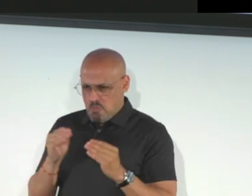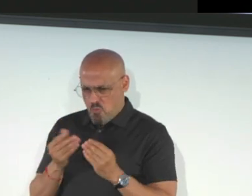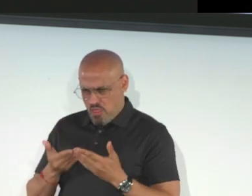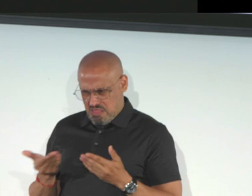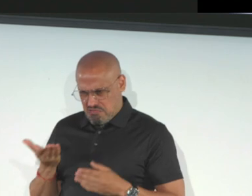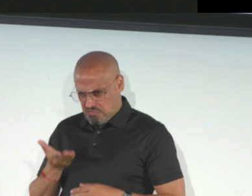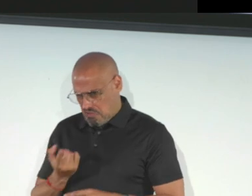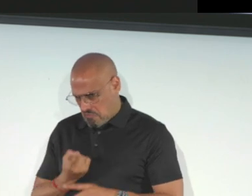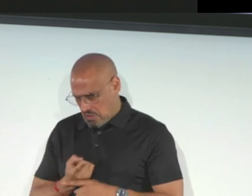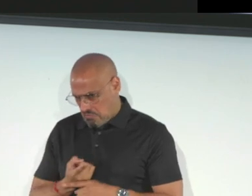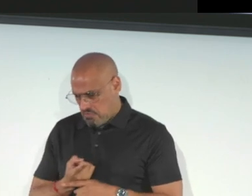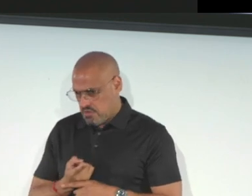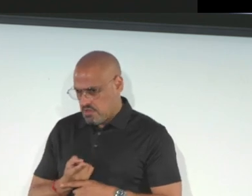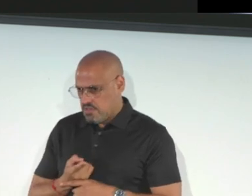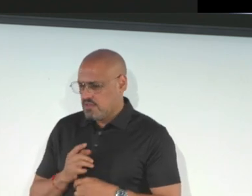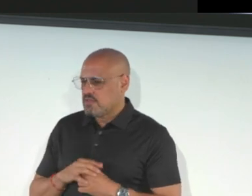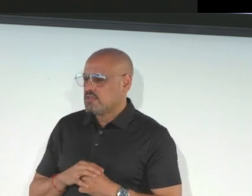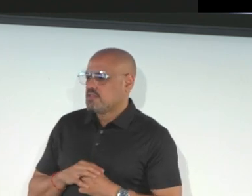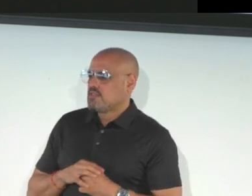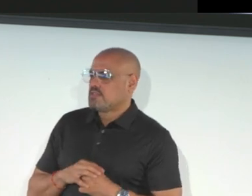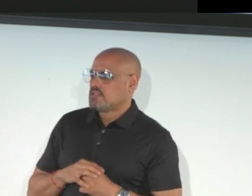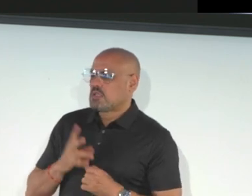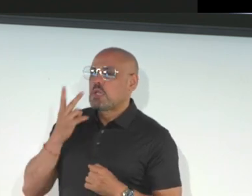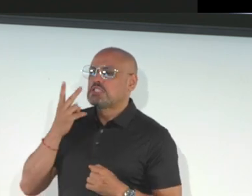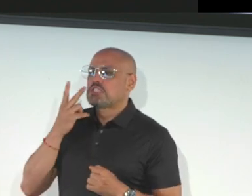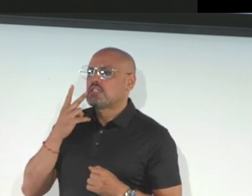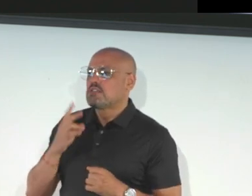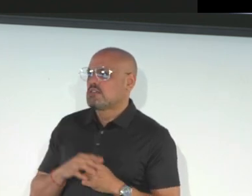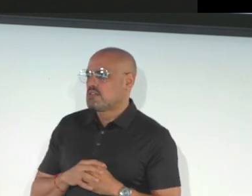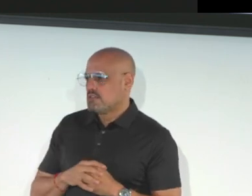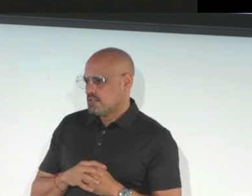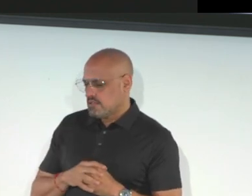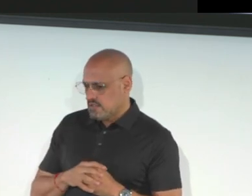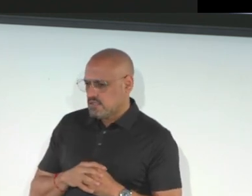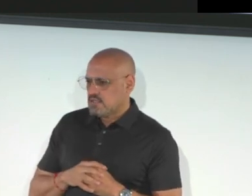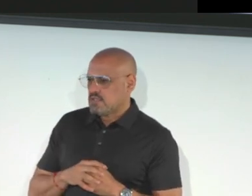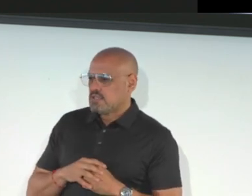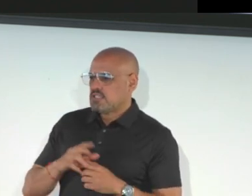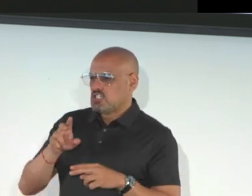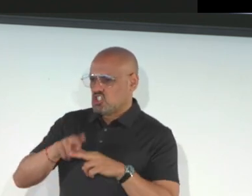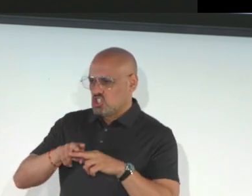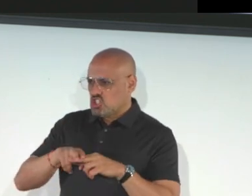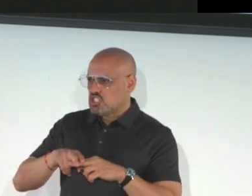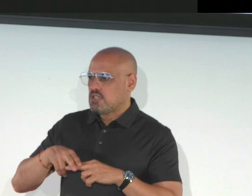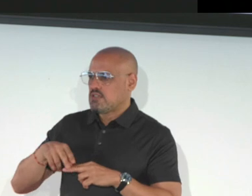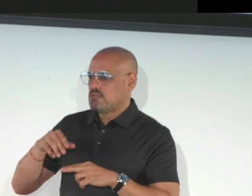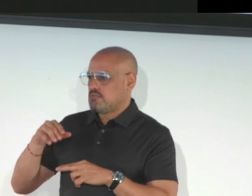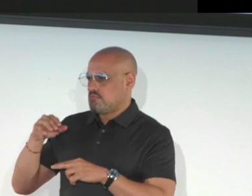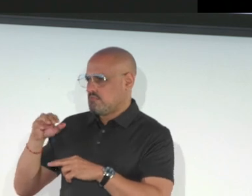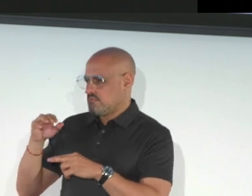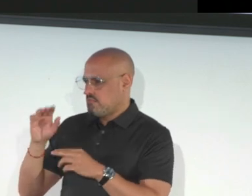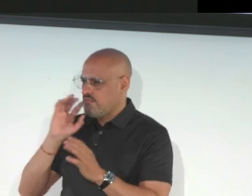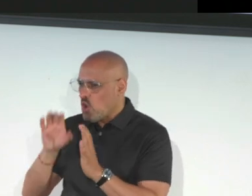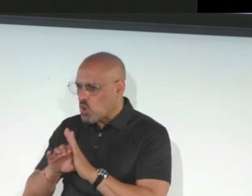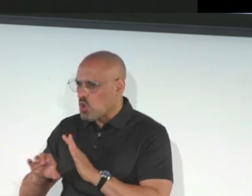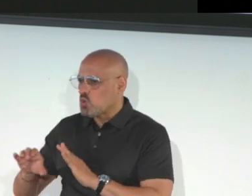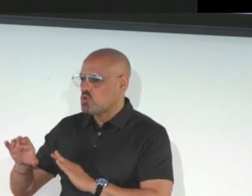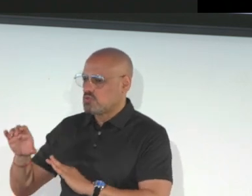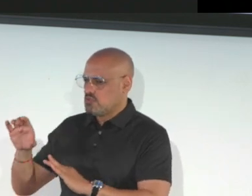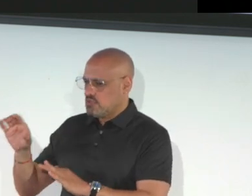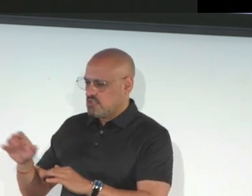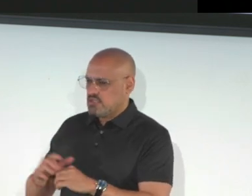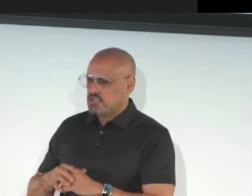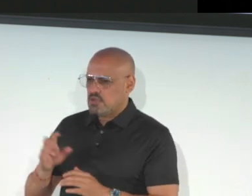But I think that there are more things on it. So let's see. Save photo. Button. Share. Button.